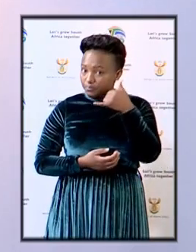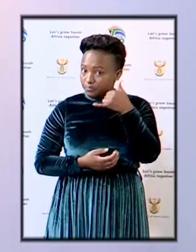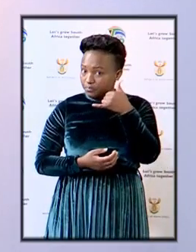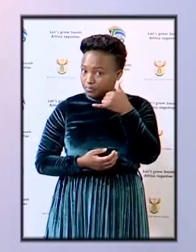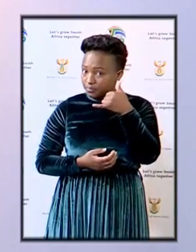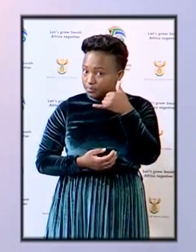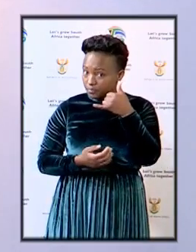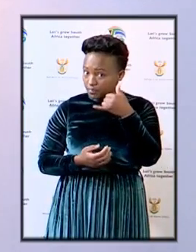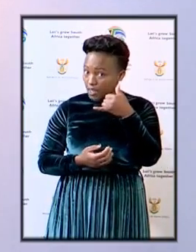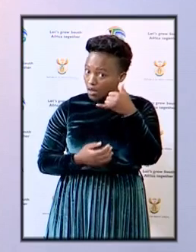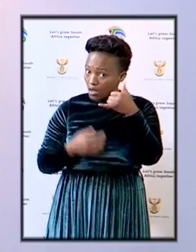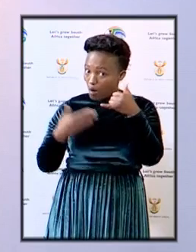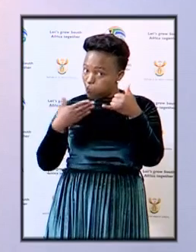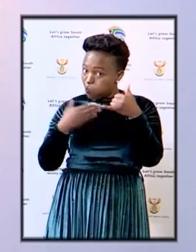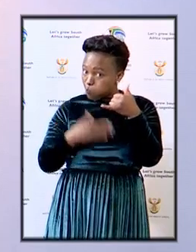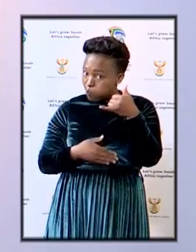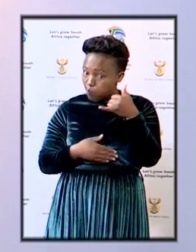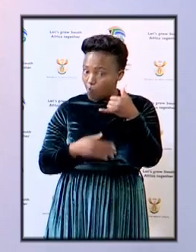is she connected